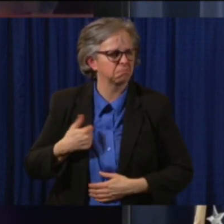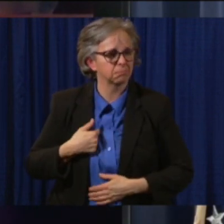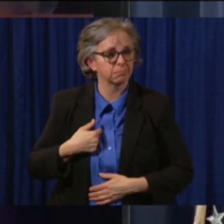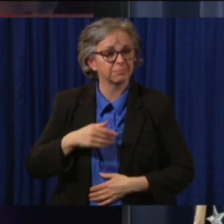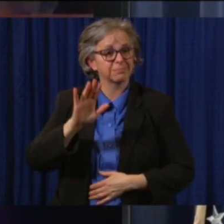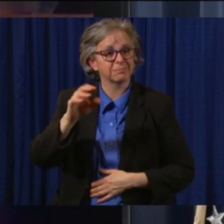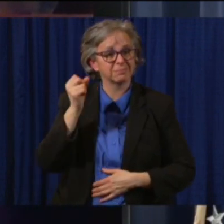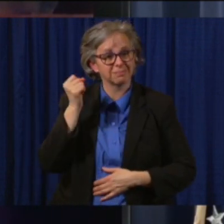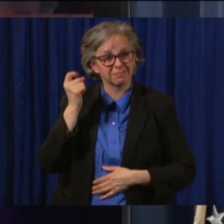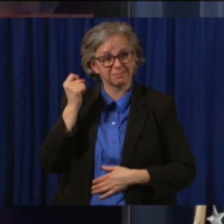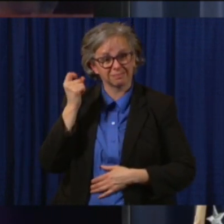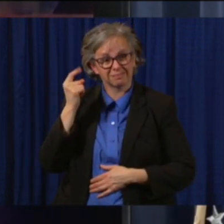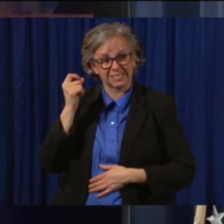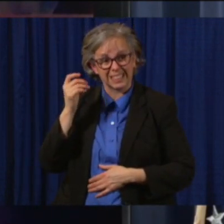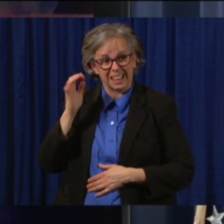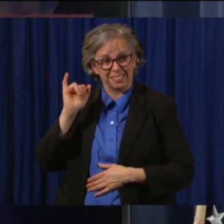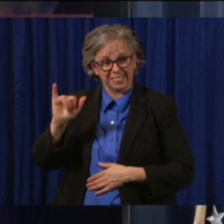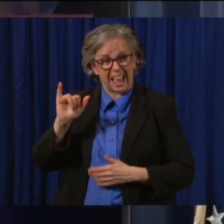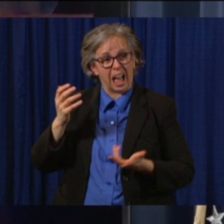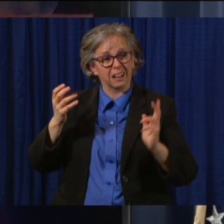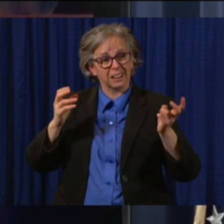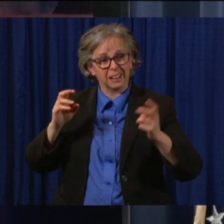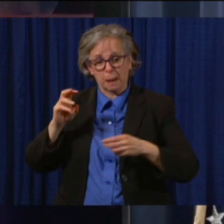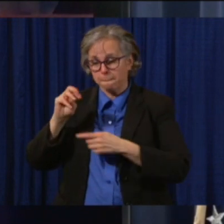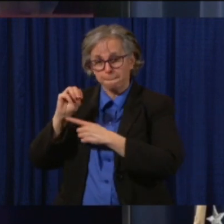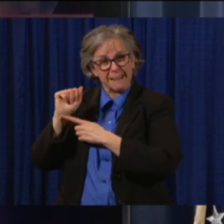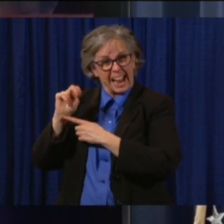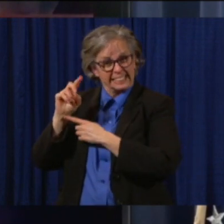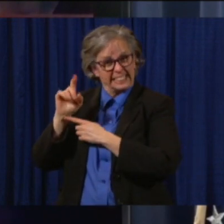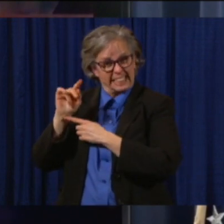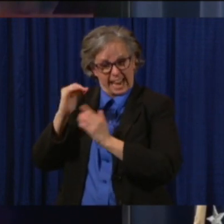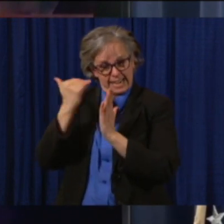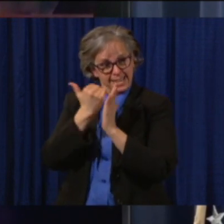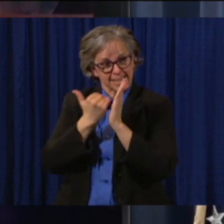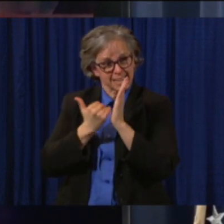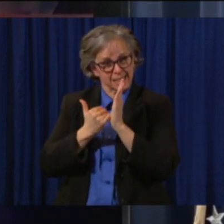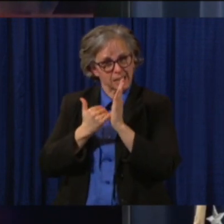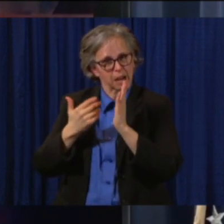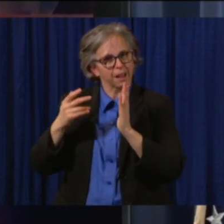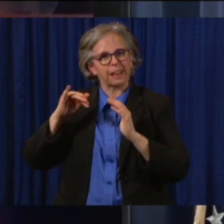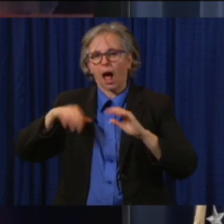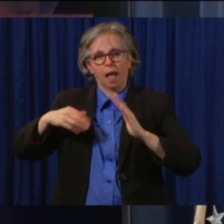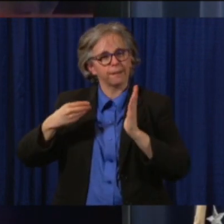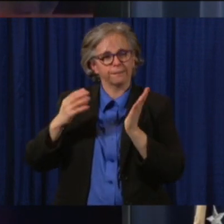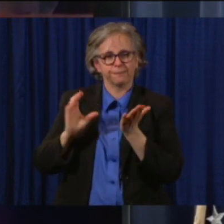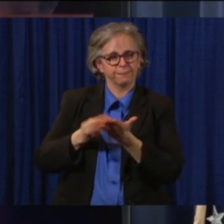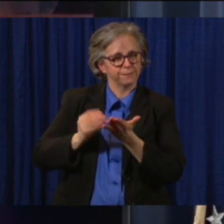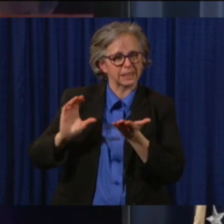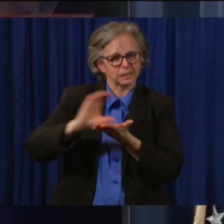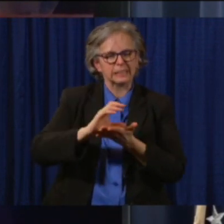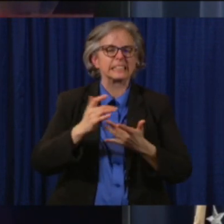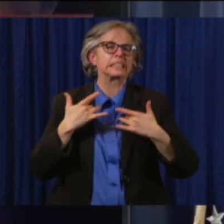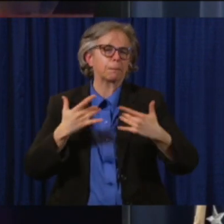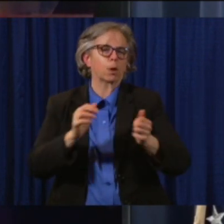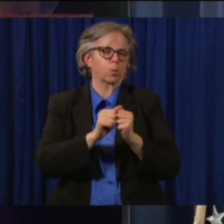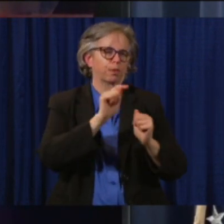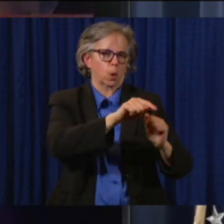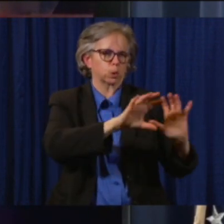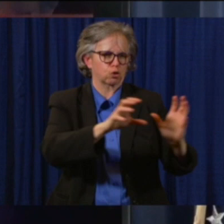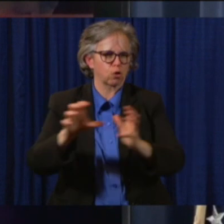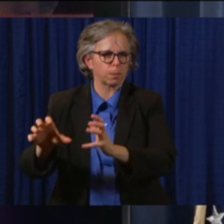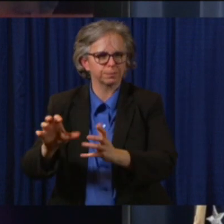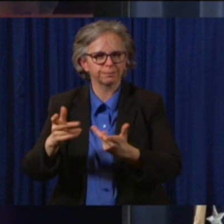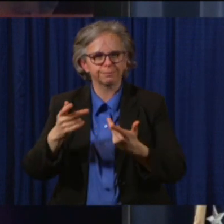from task forces. And I know, under Governor Mike DeWine, that won't be the case. And then I also will say, Dr.